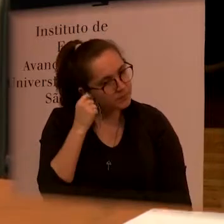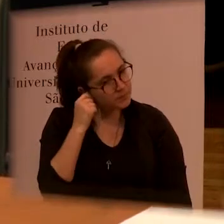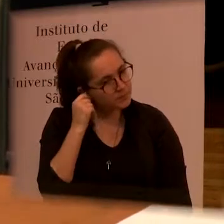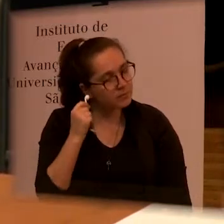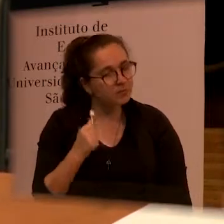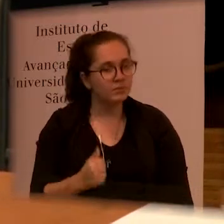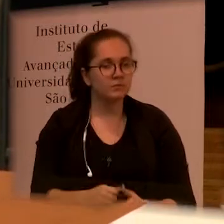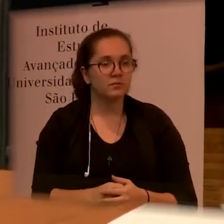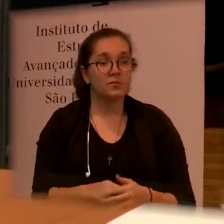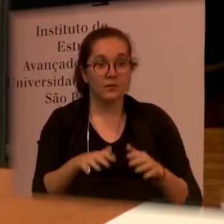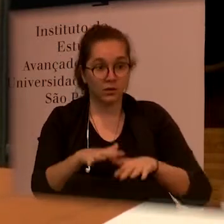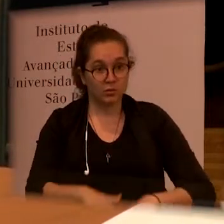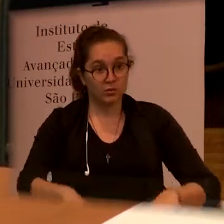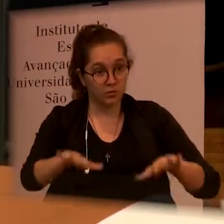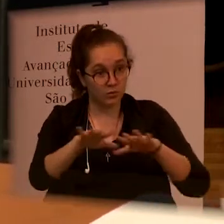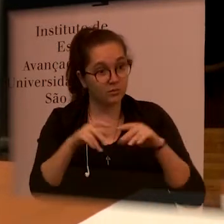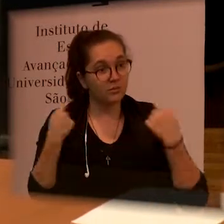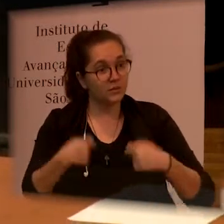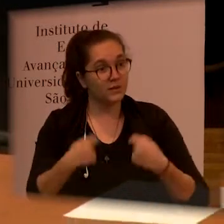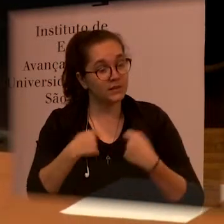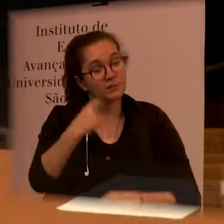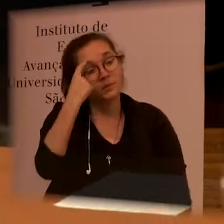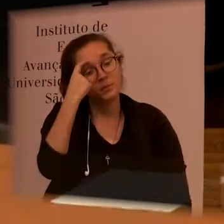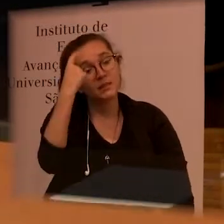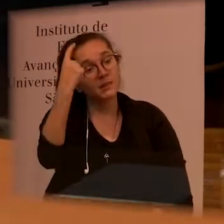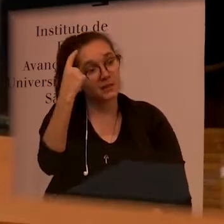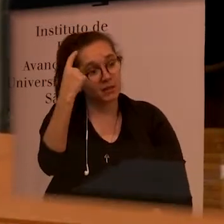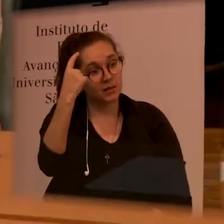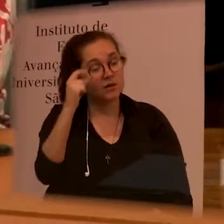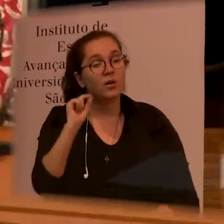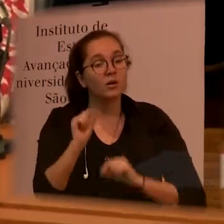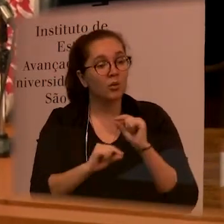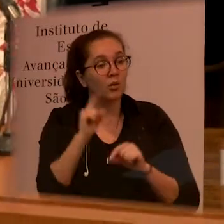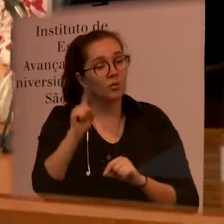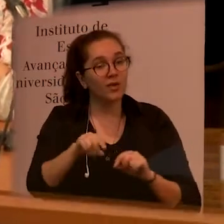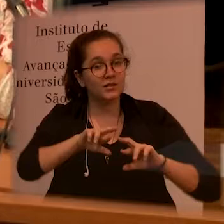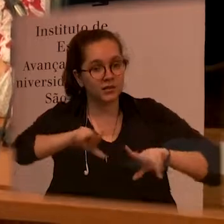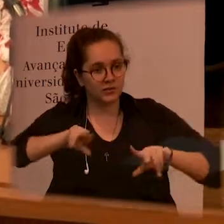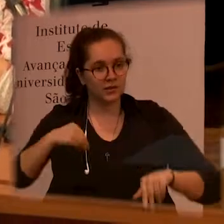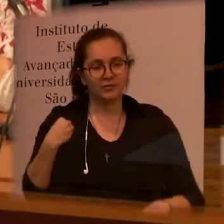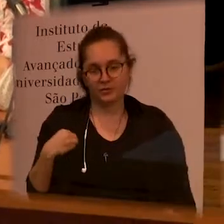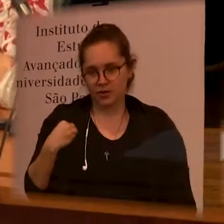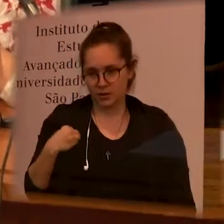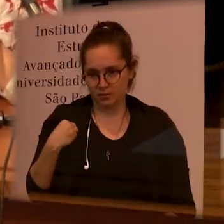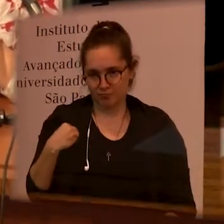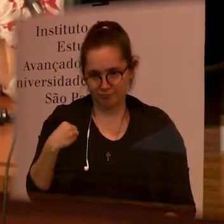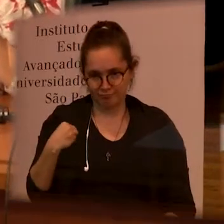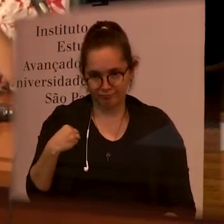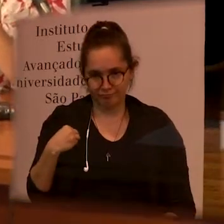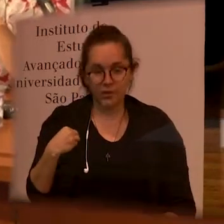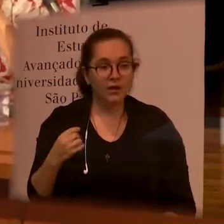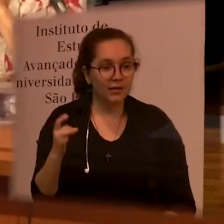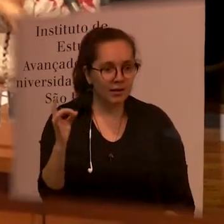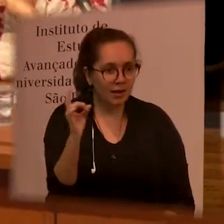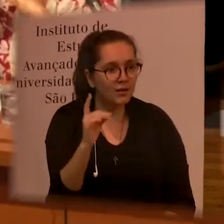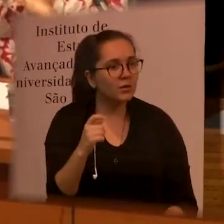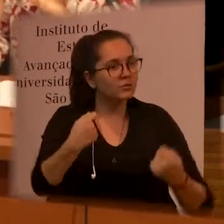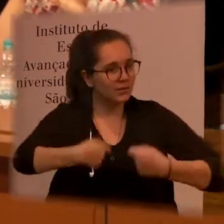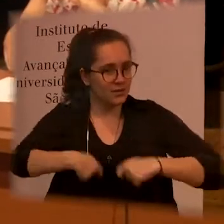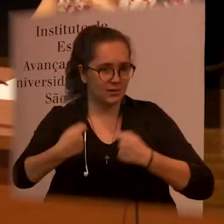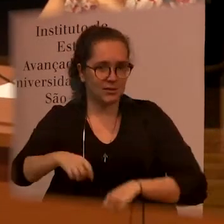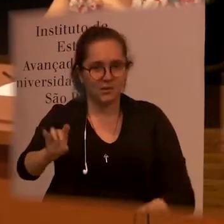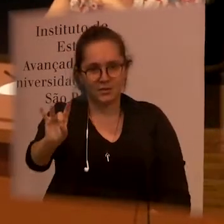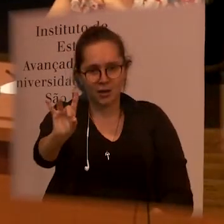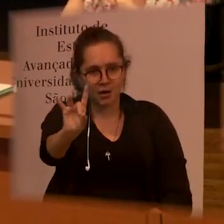we all have to think about how the different life cycles work and the needs that all of us have